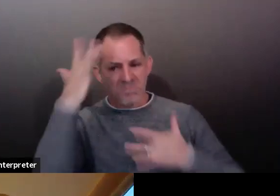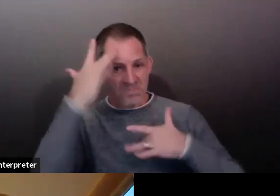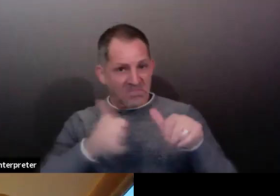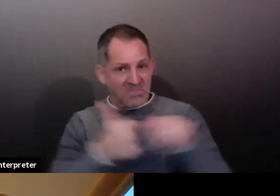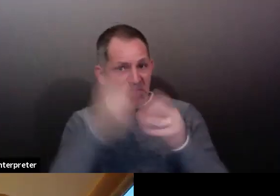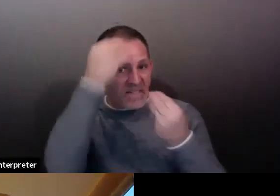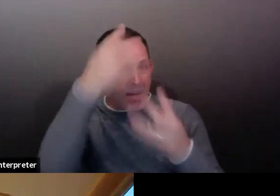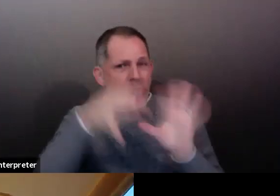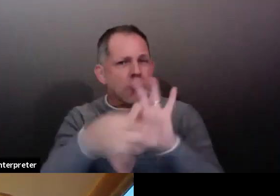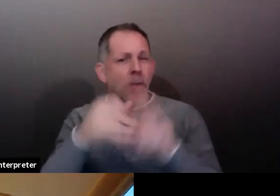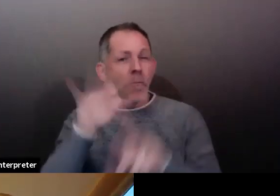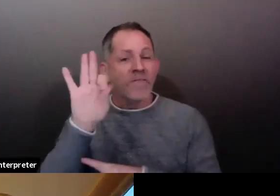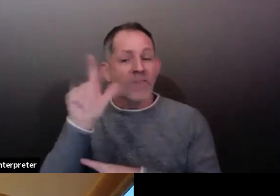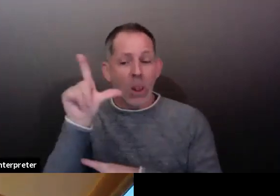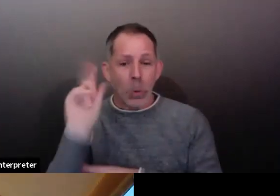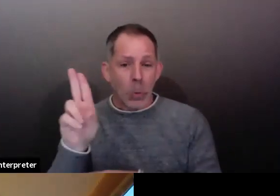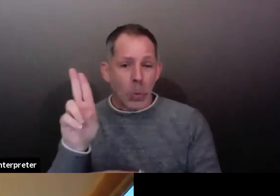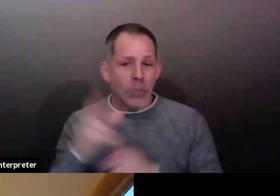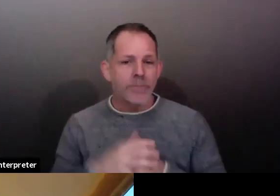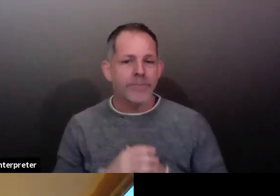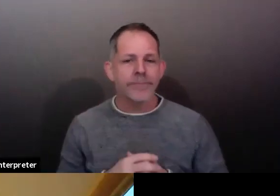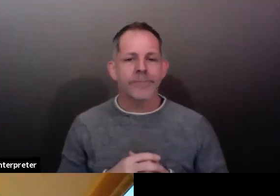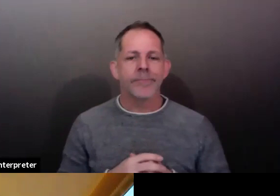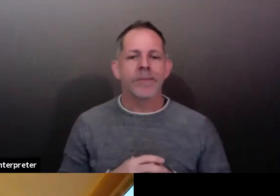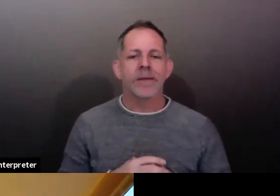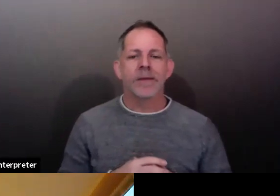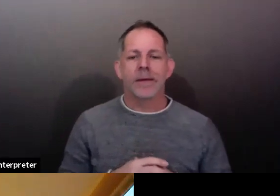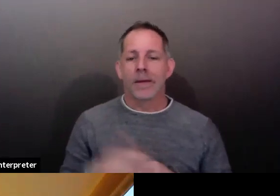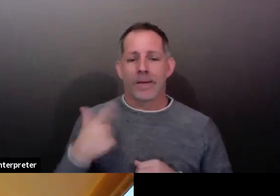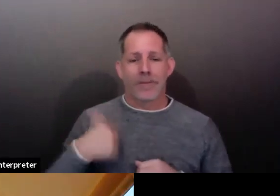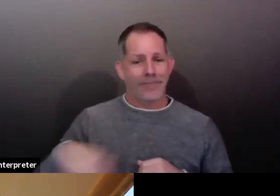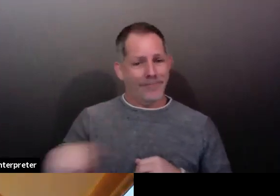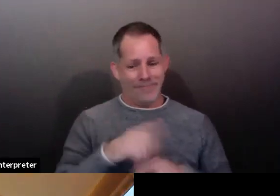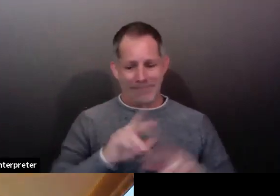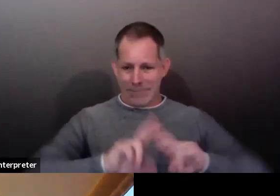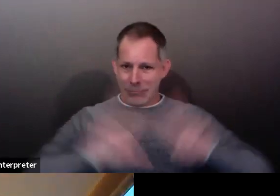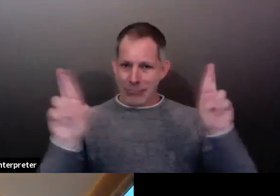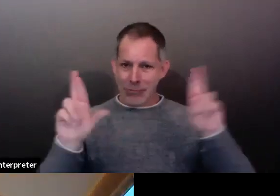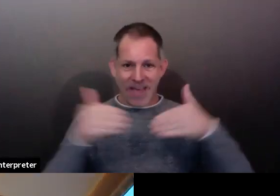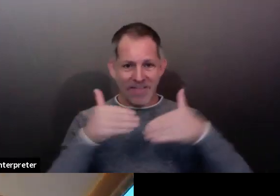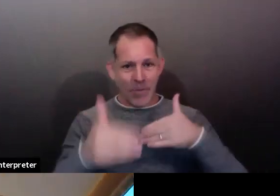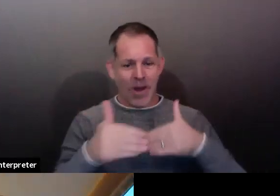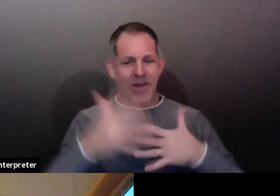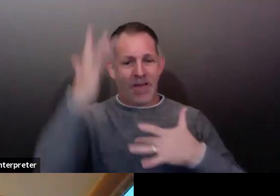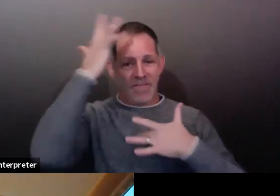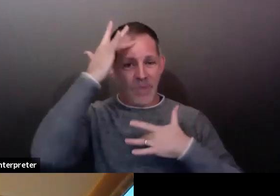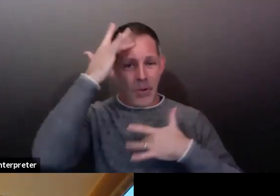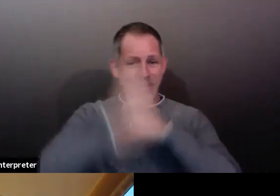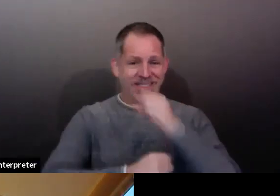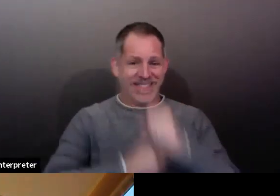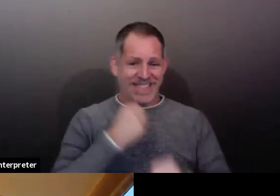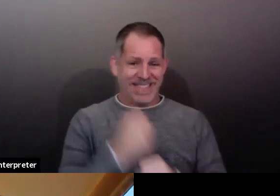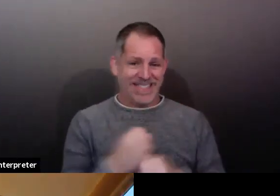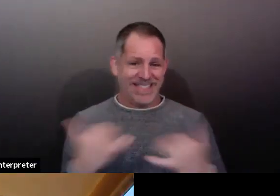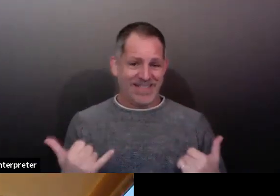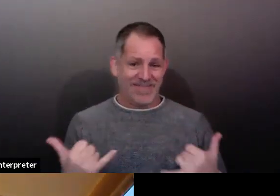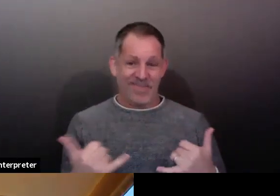all need to be prepared for a flu season, both just on its own merits, because that can cause a lot of hospitalization and